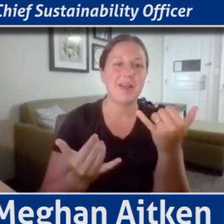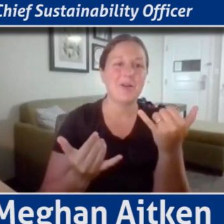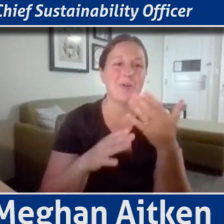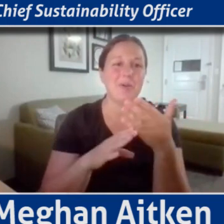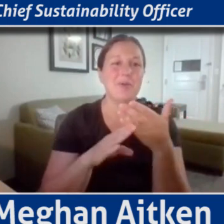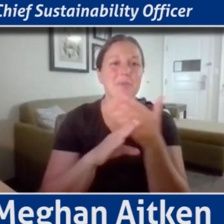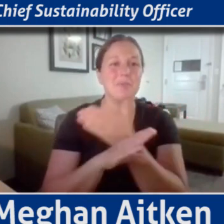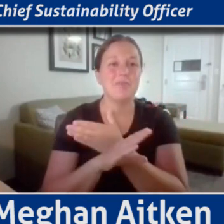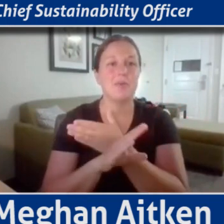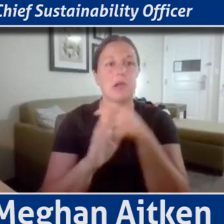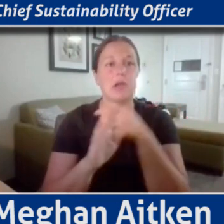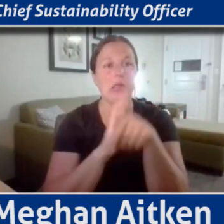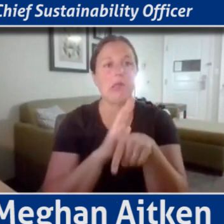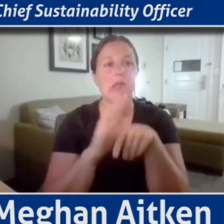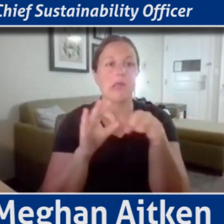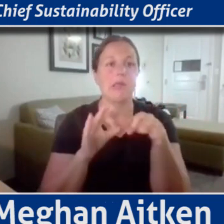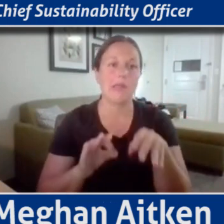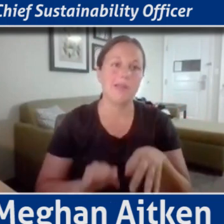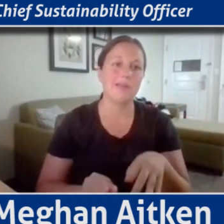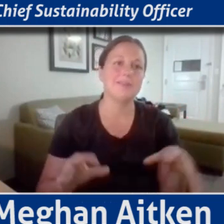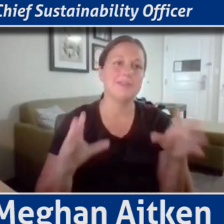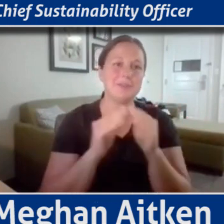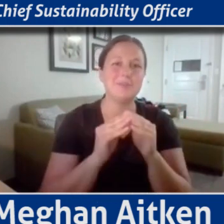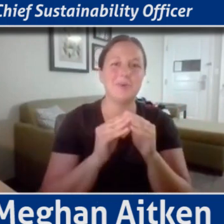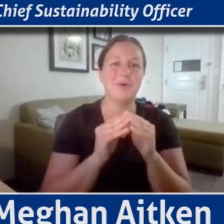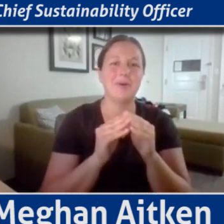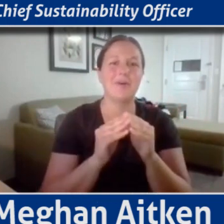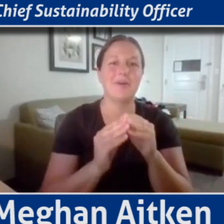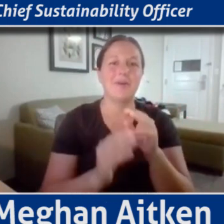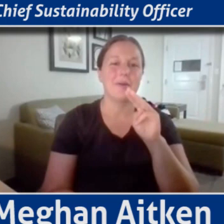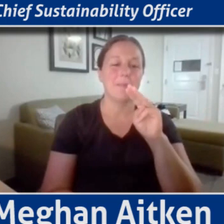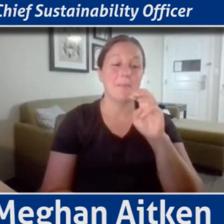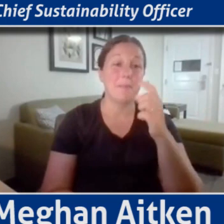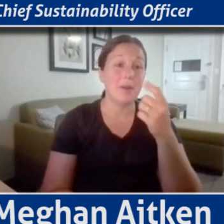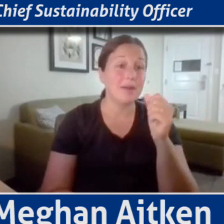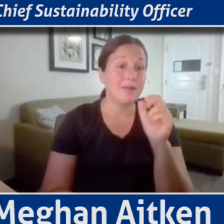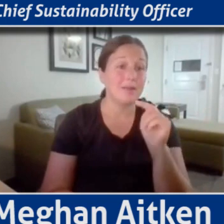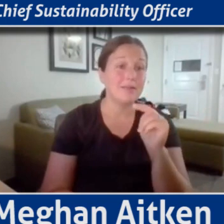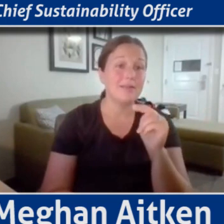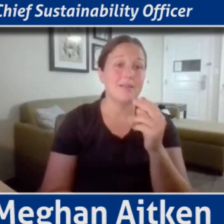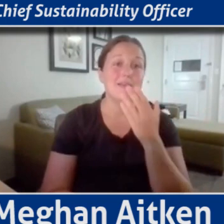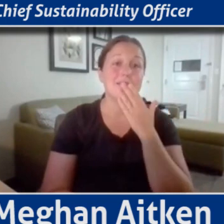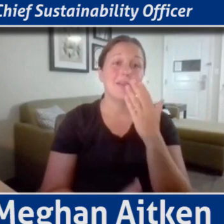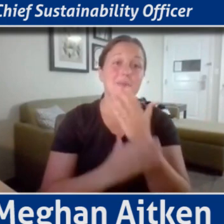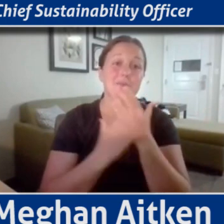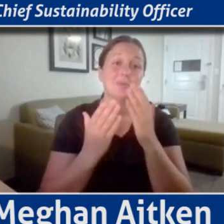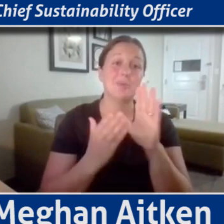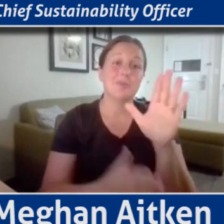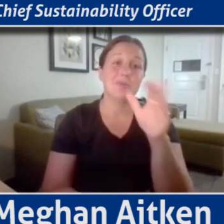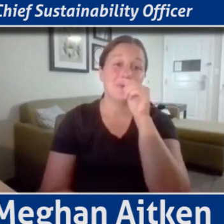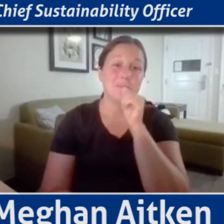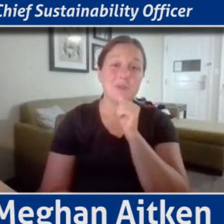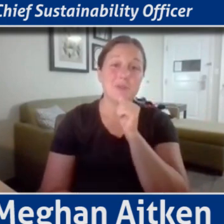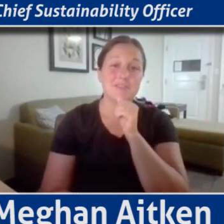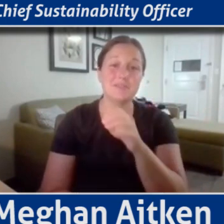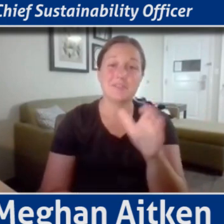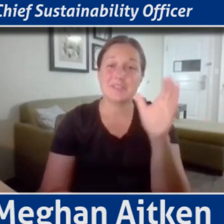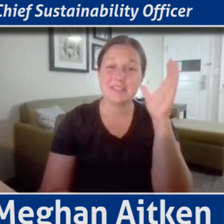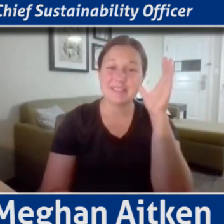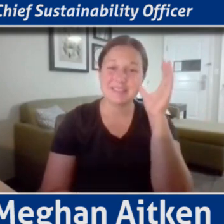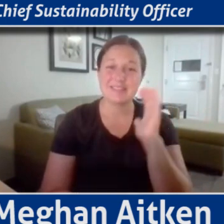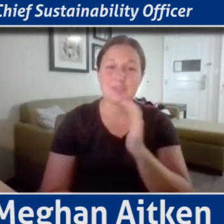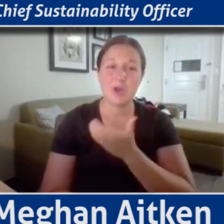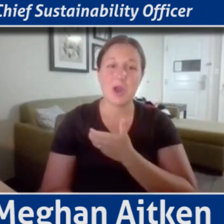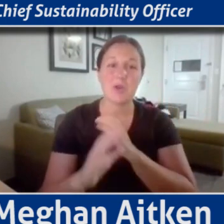macro, meso, and micro rabbit hole, thank you so much for your patience and for listening to this conversation. I'm very